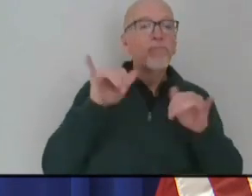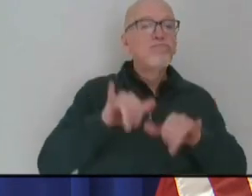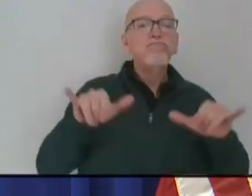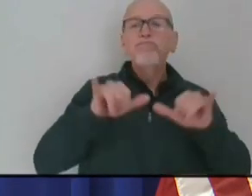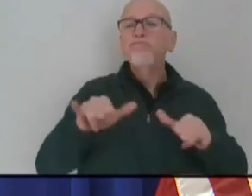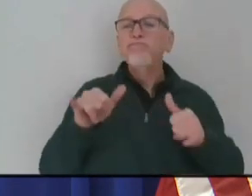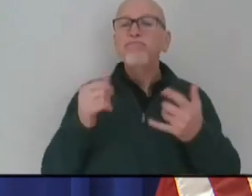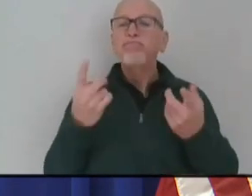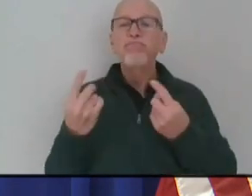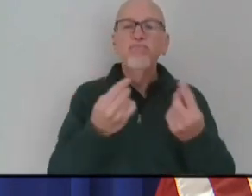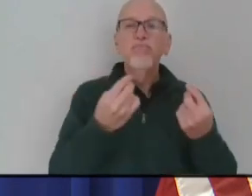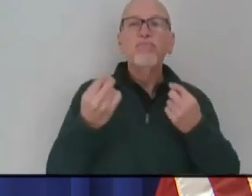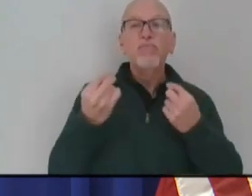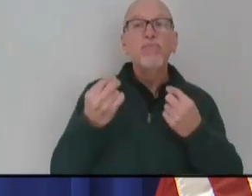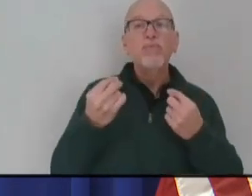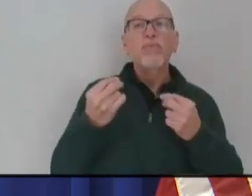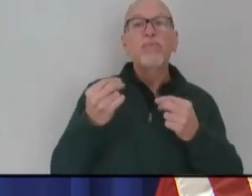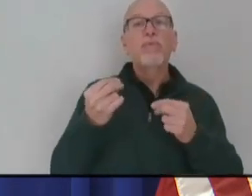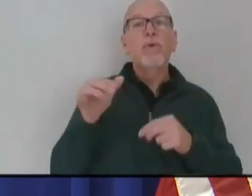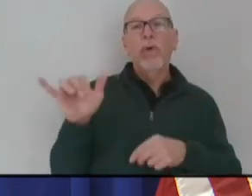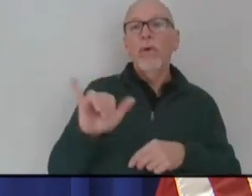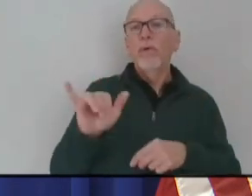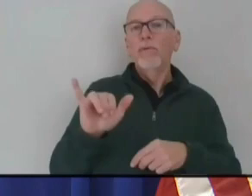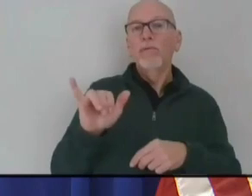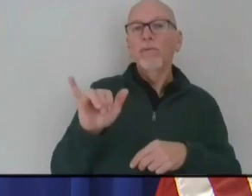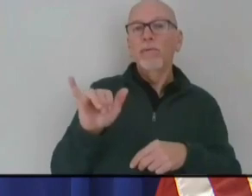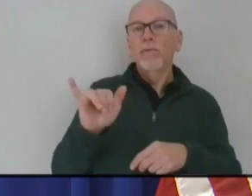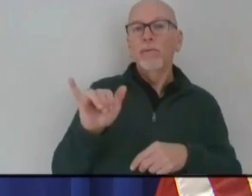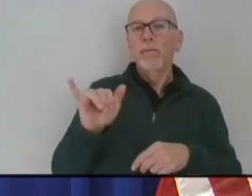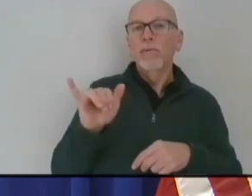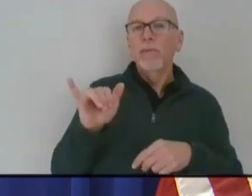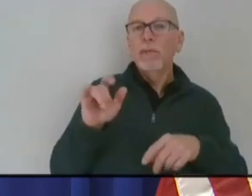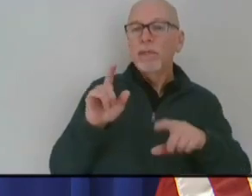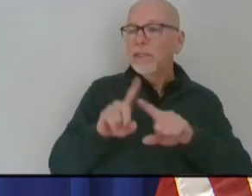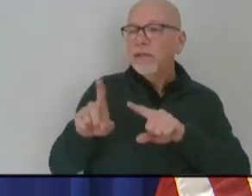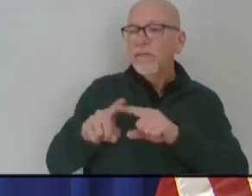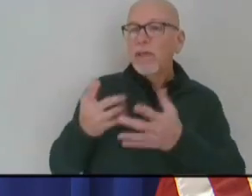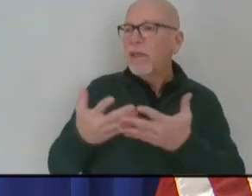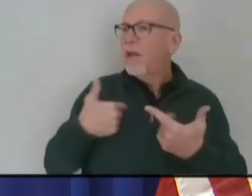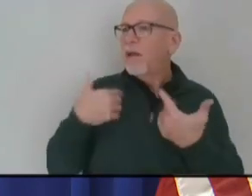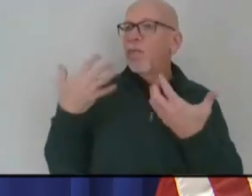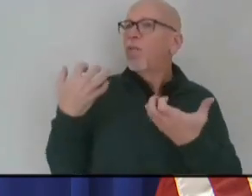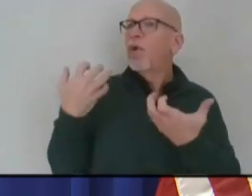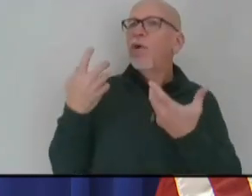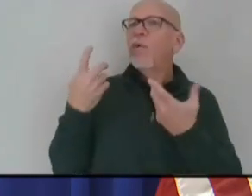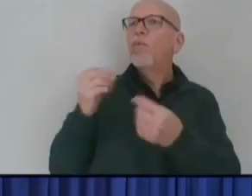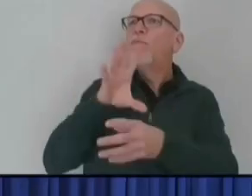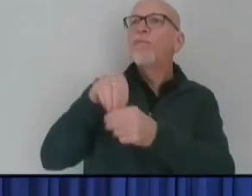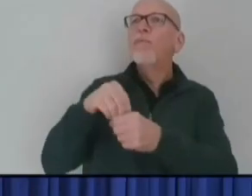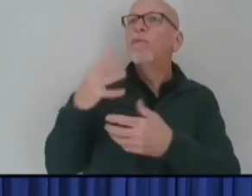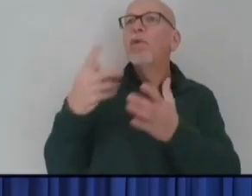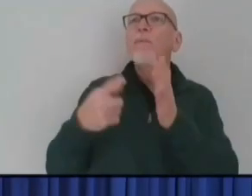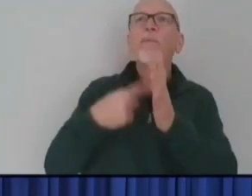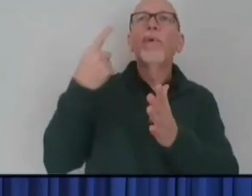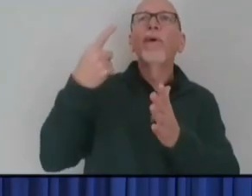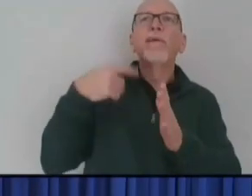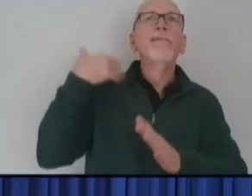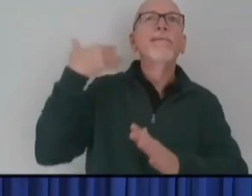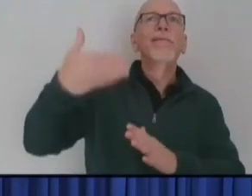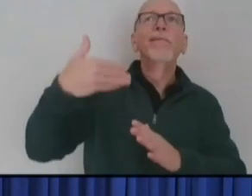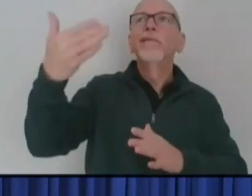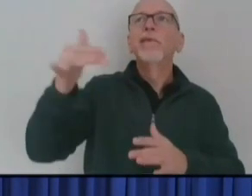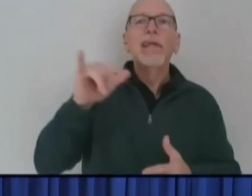events that we want to take part in that only roll around once ever so often, Thanksgiving,